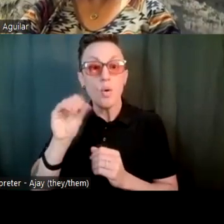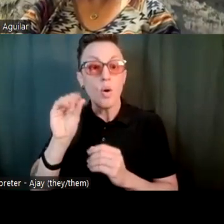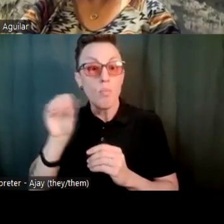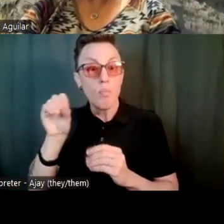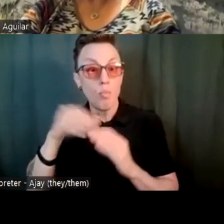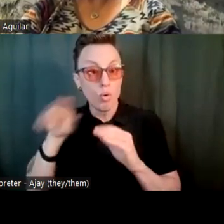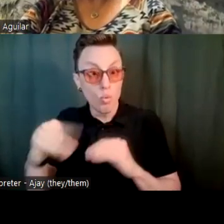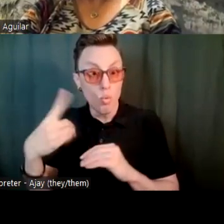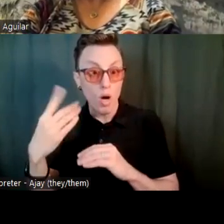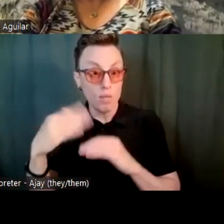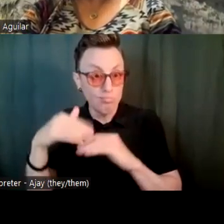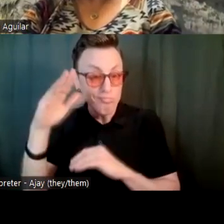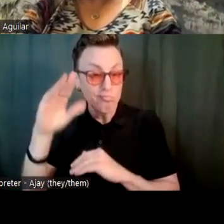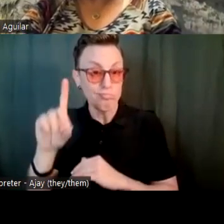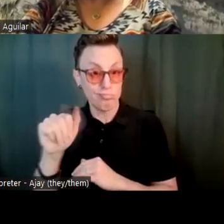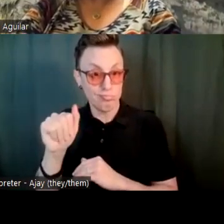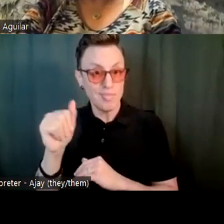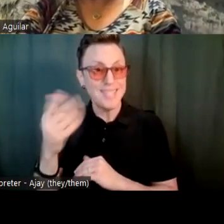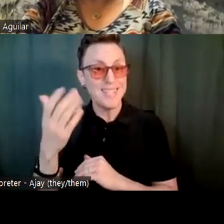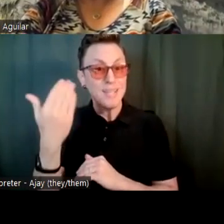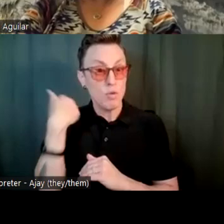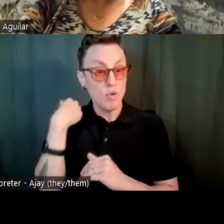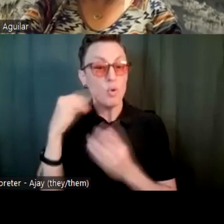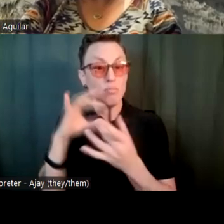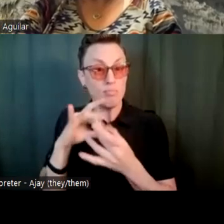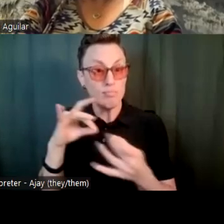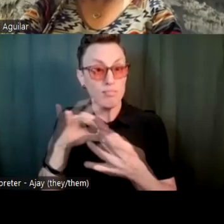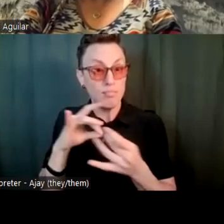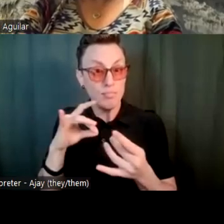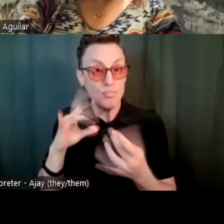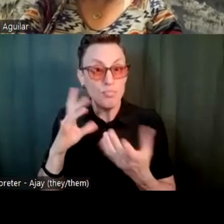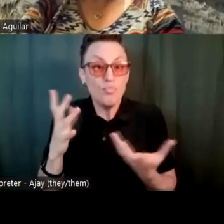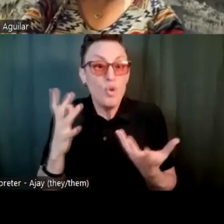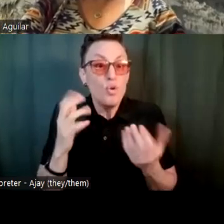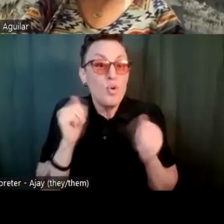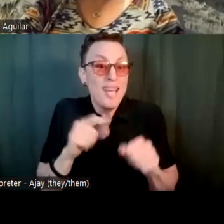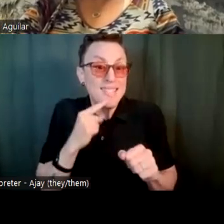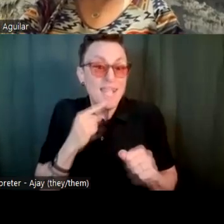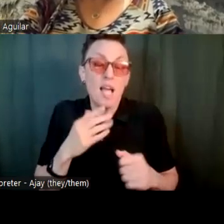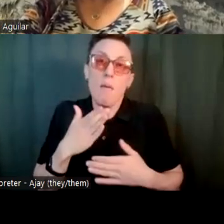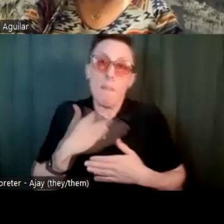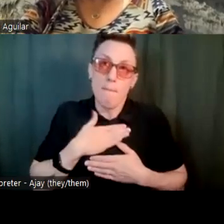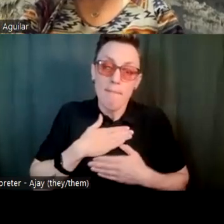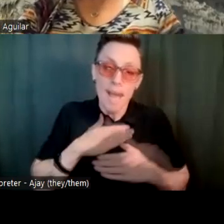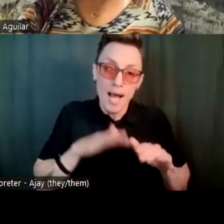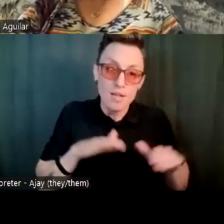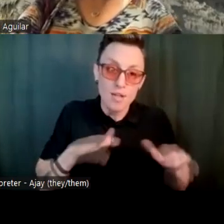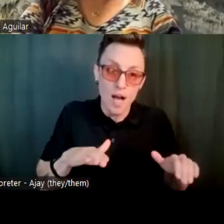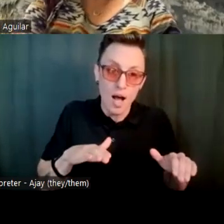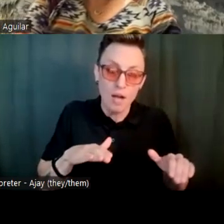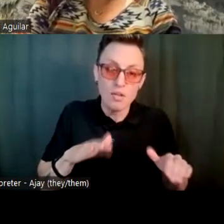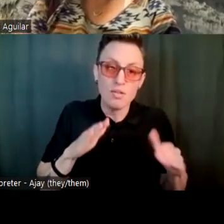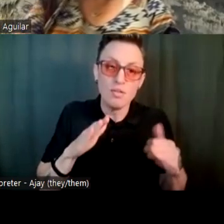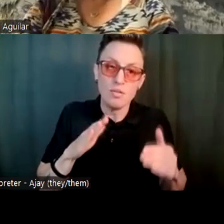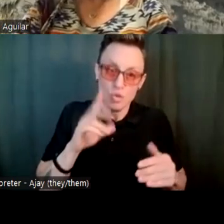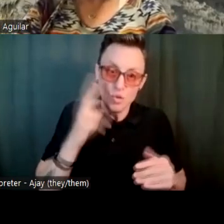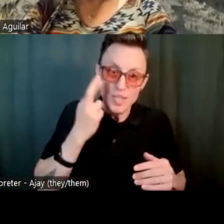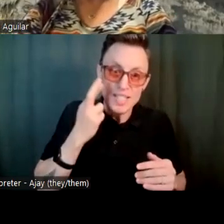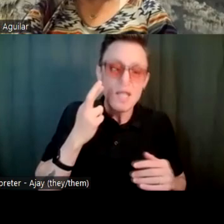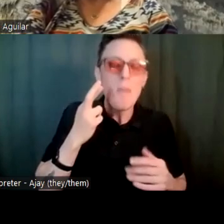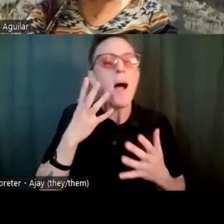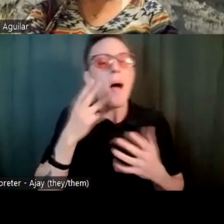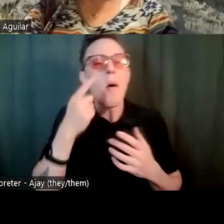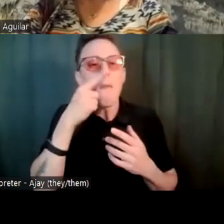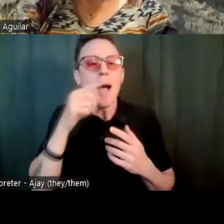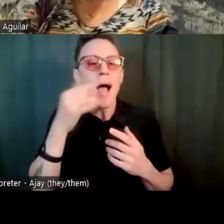mentioned before, you can answer your kid if you want, but I would also like it if you guys could further elaborate a little